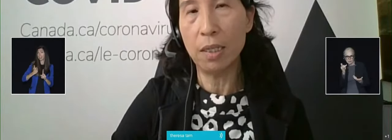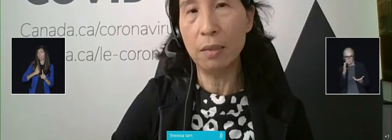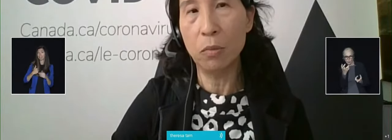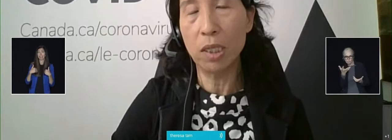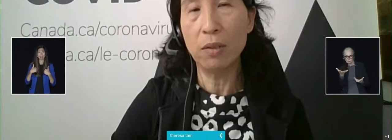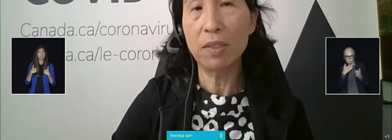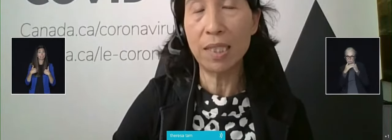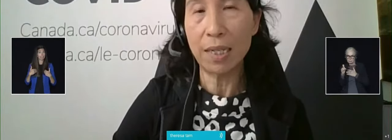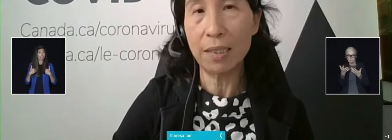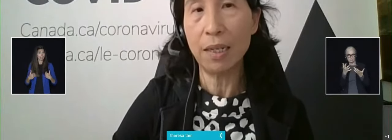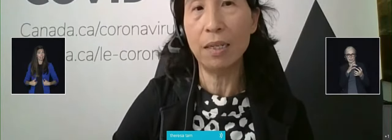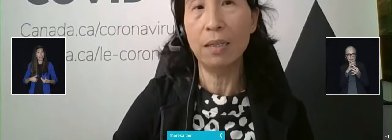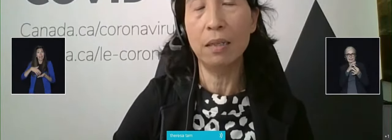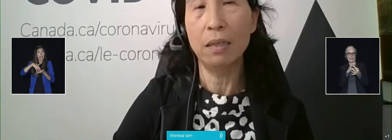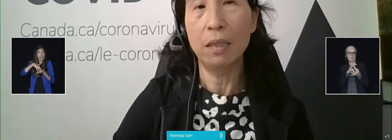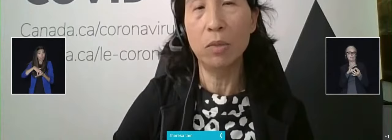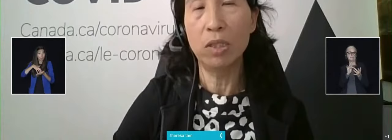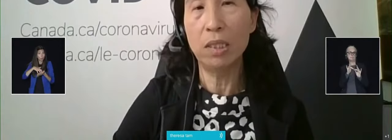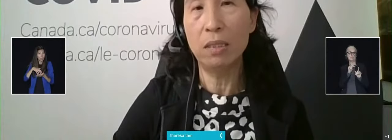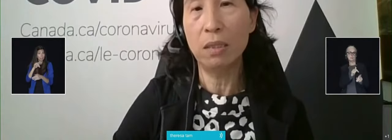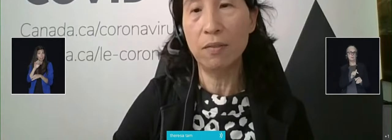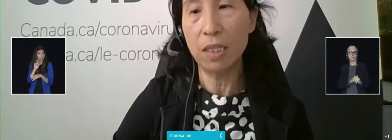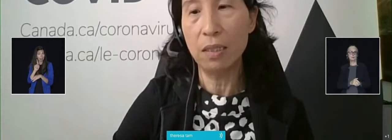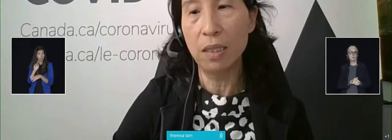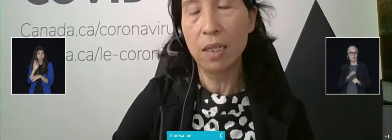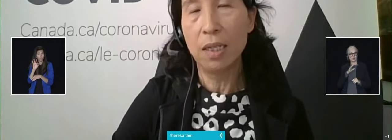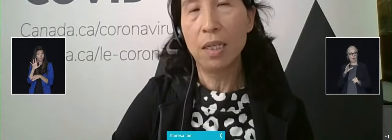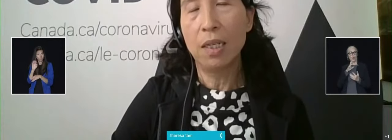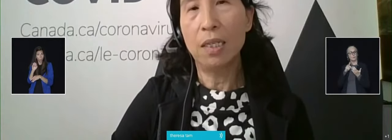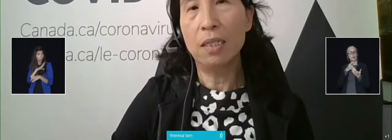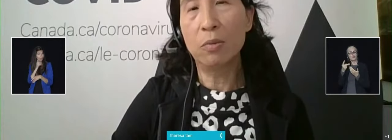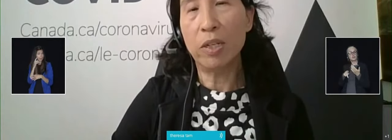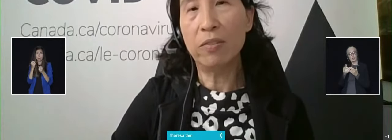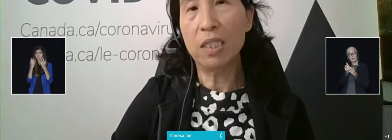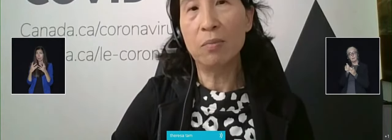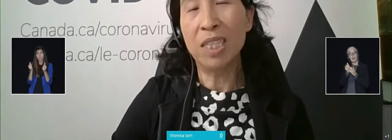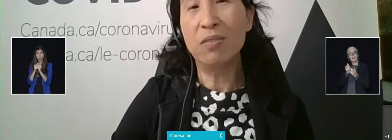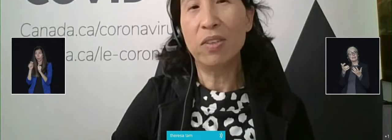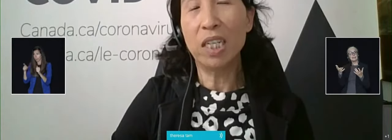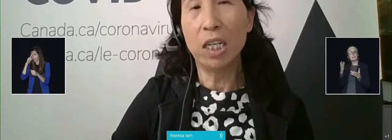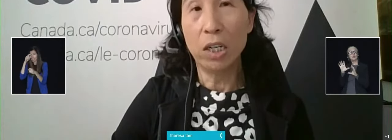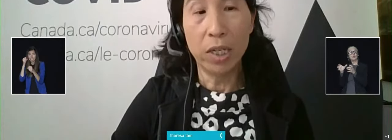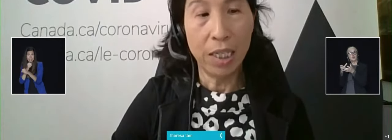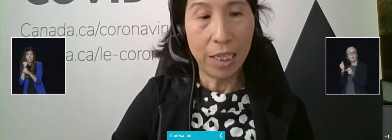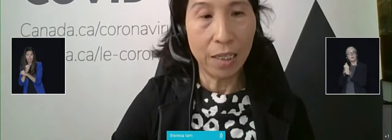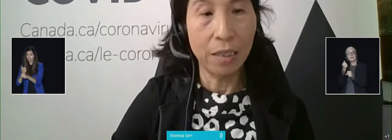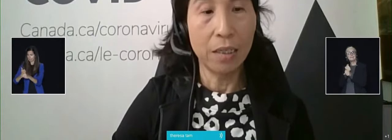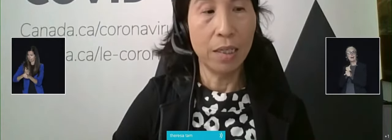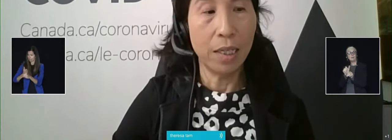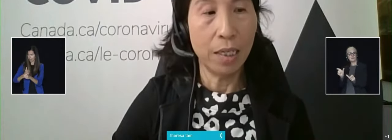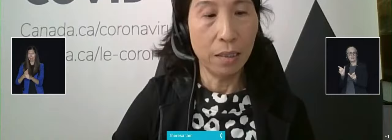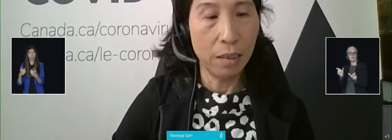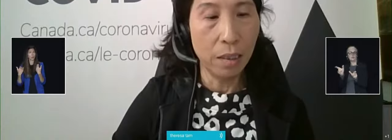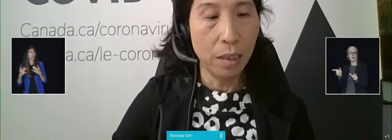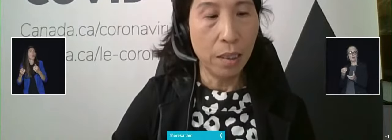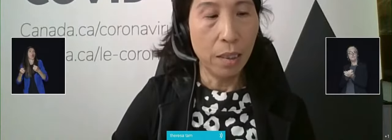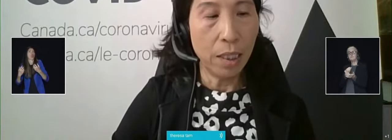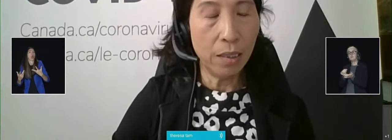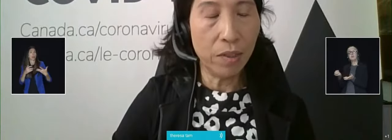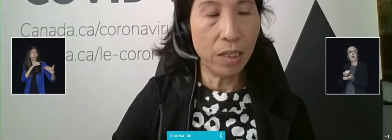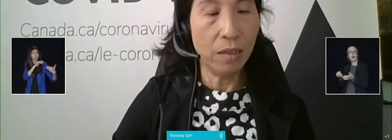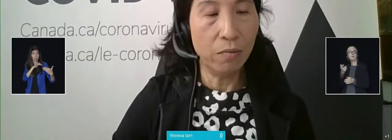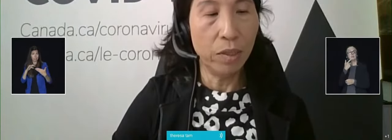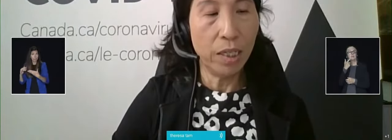projects and working with StatsCan and other community surveys. And several prevalence is very low in Canada. And